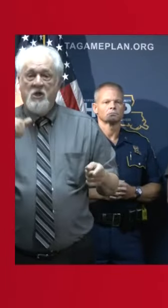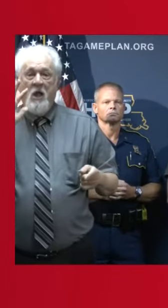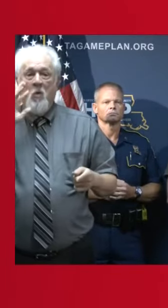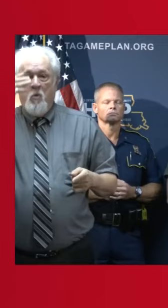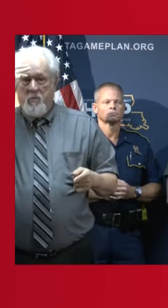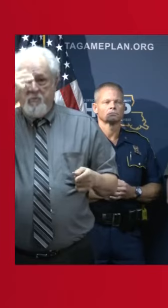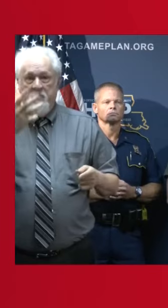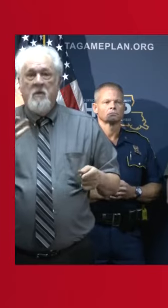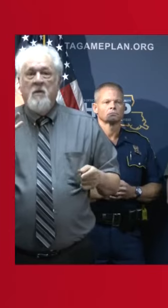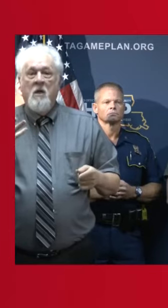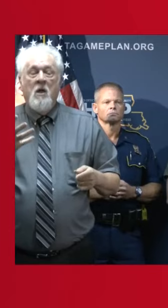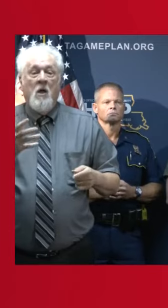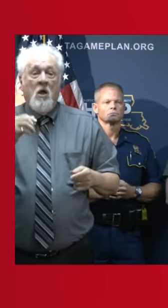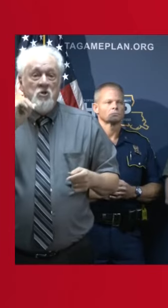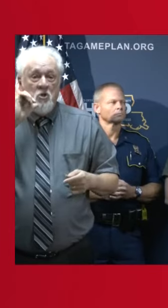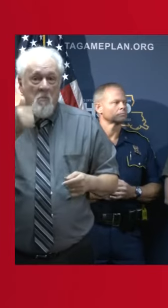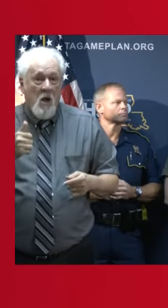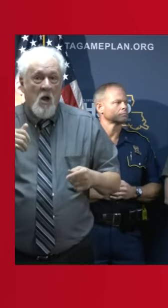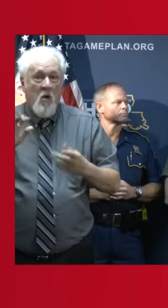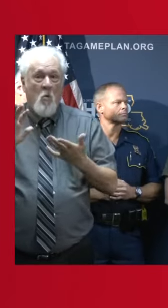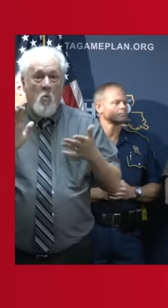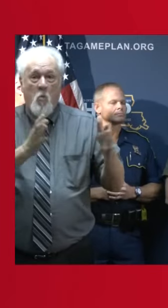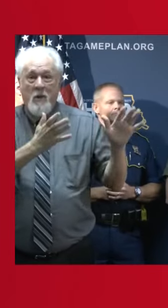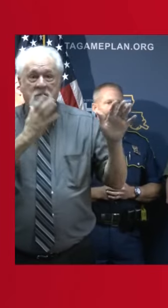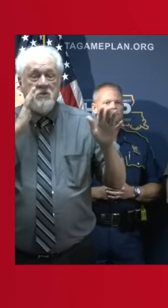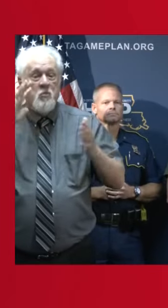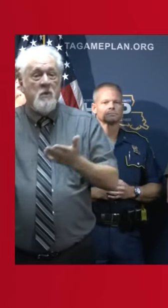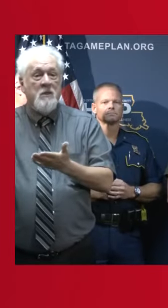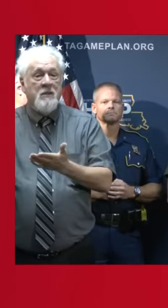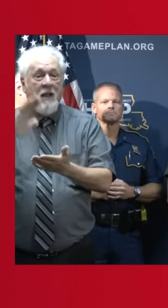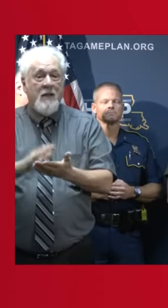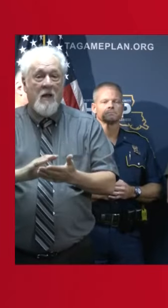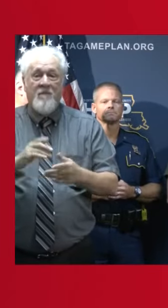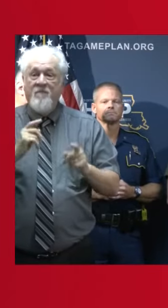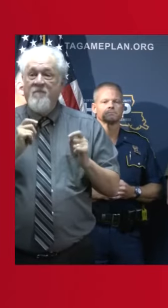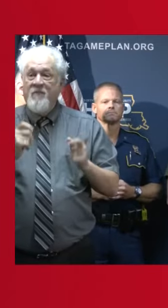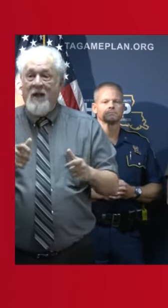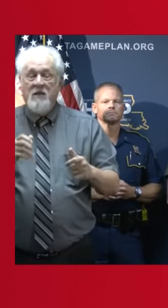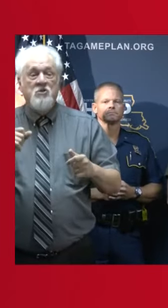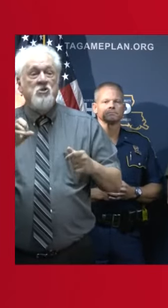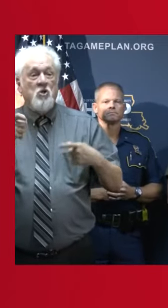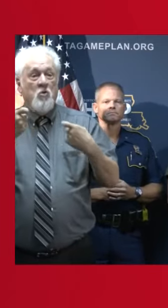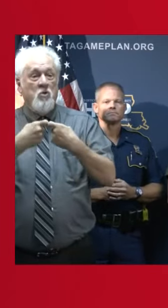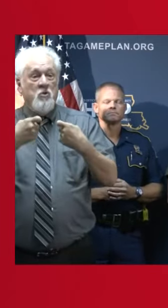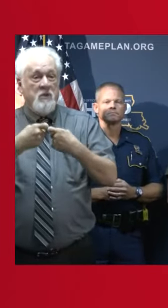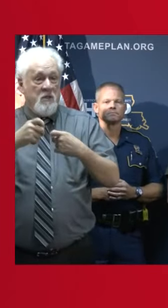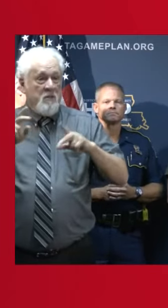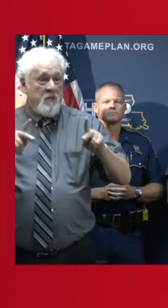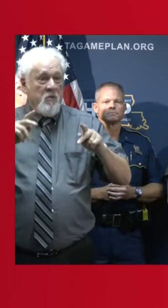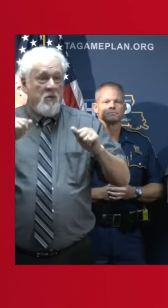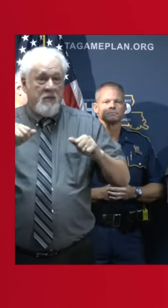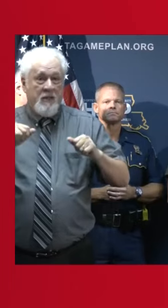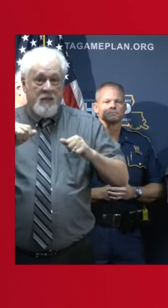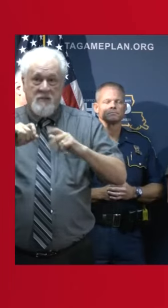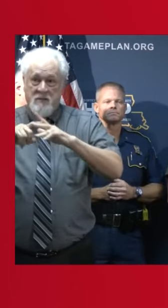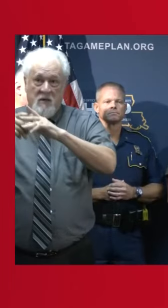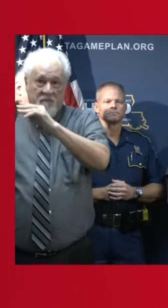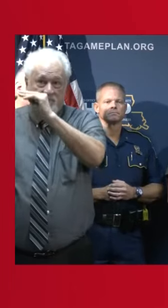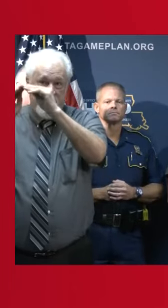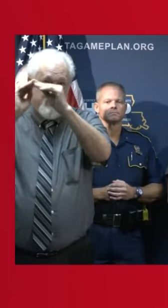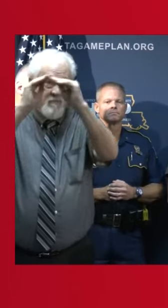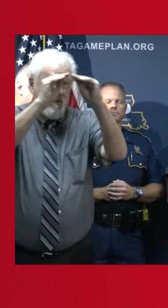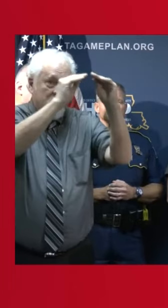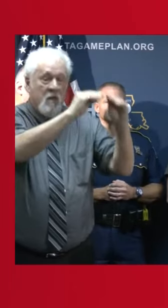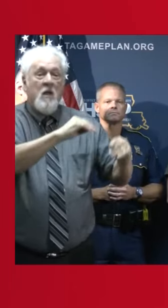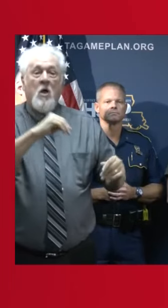information, hopefully tomorrow, that the winds will die down real, real fast so that the utility crews can get up and on those lines. Because